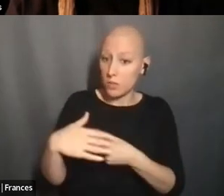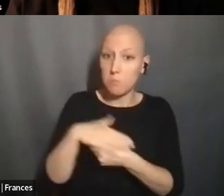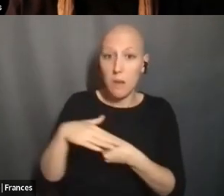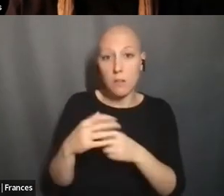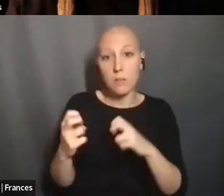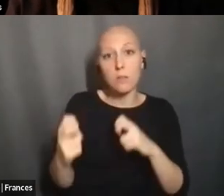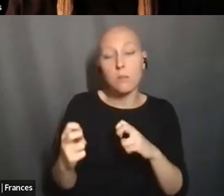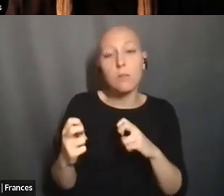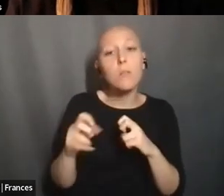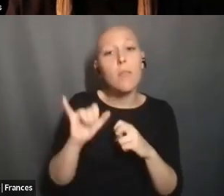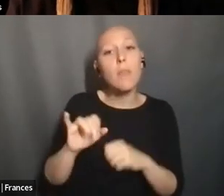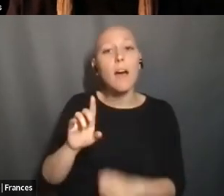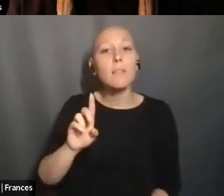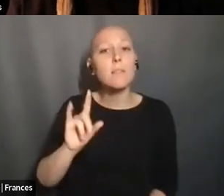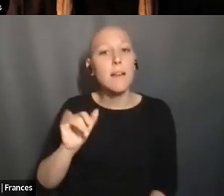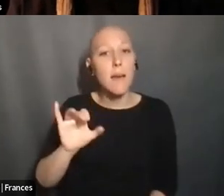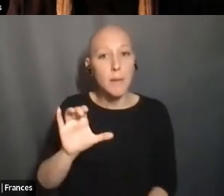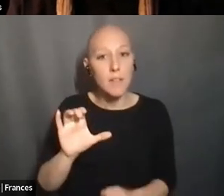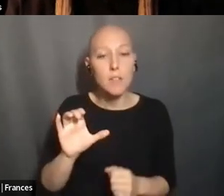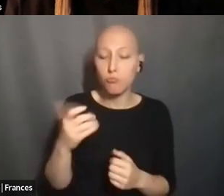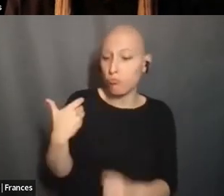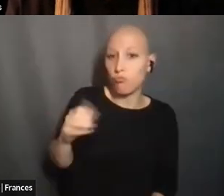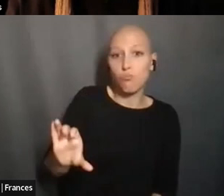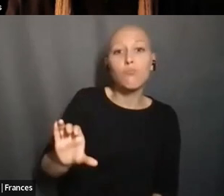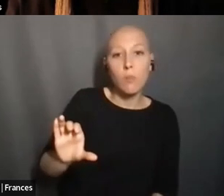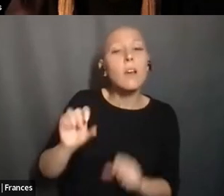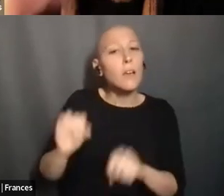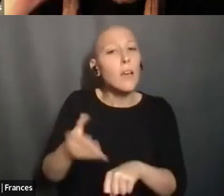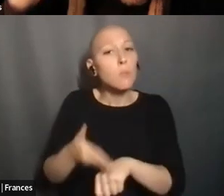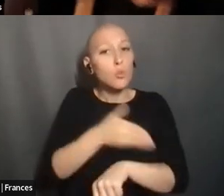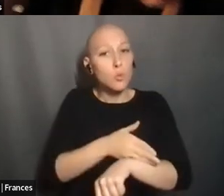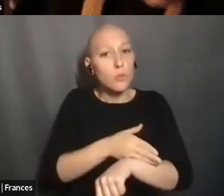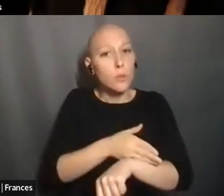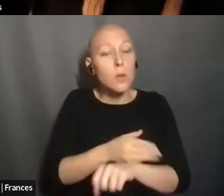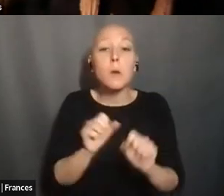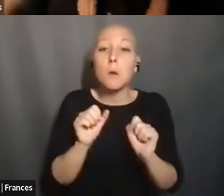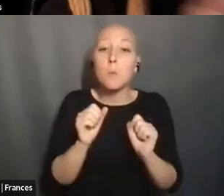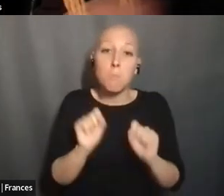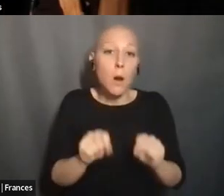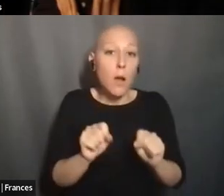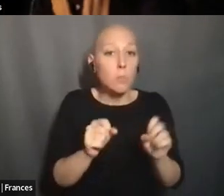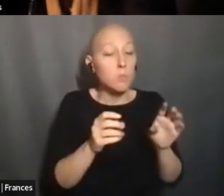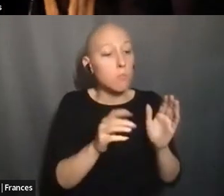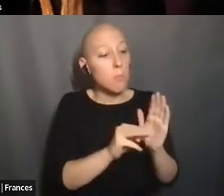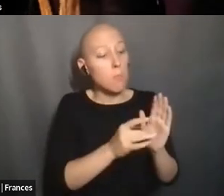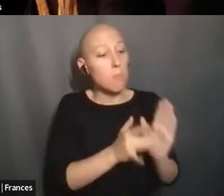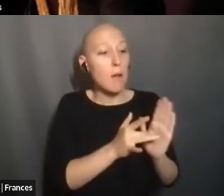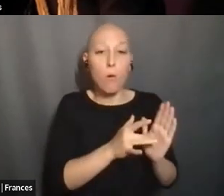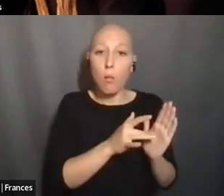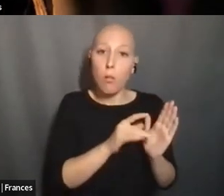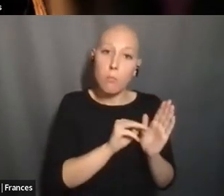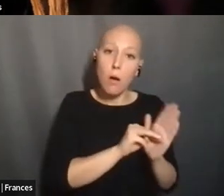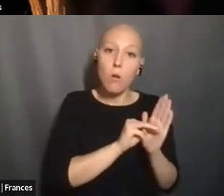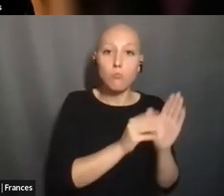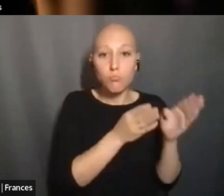DYNAMICS CAN BE IMPROVED, AND PARTICULARLY WE MIGHT SHIFT FROM THE MEDICAL MODEL TO MORE OF A SOCIAL MODEL OR A BIOSOCIAL MODEL